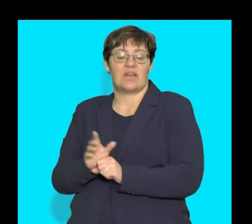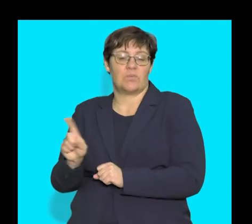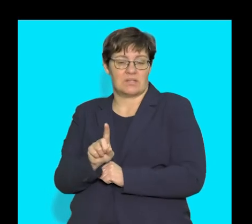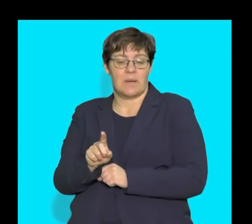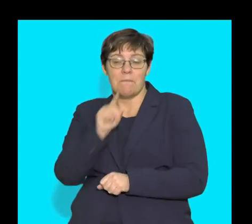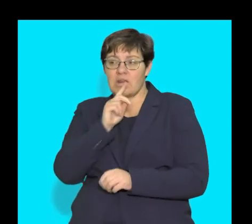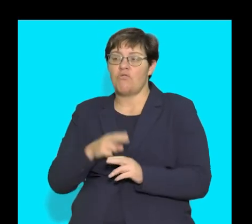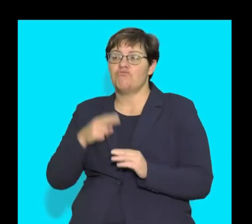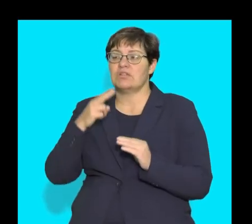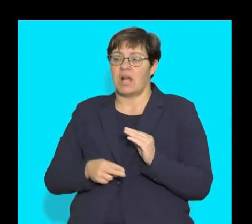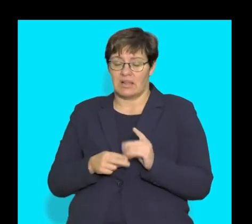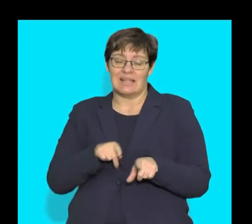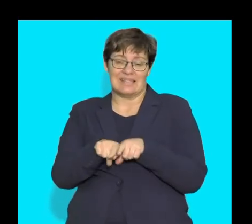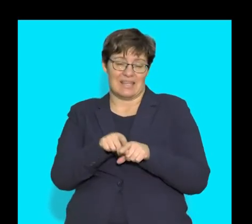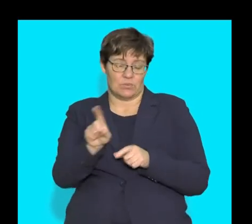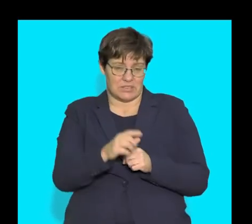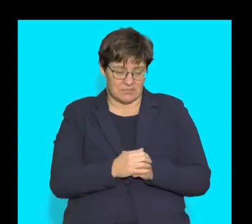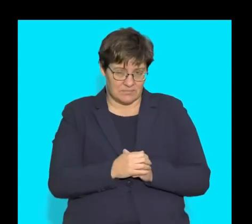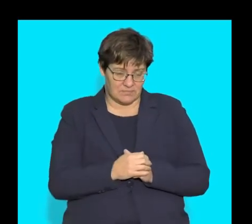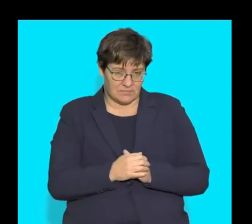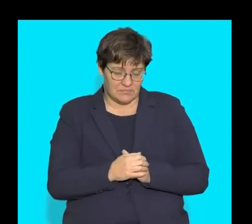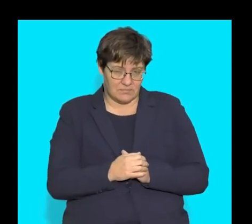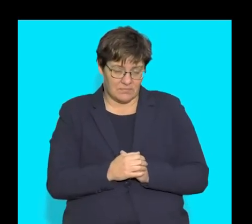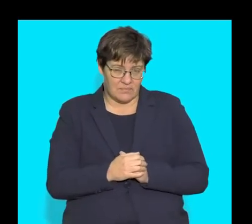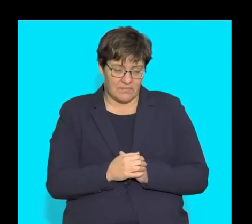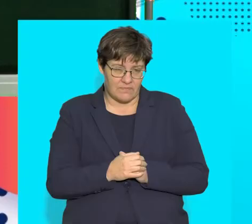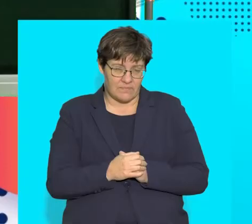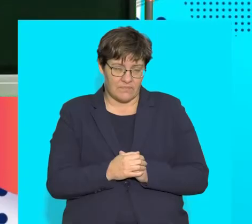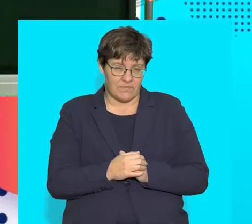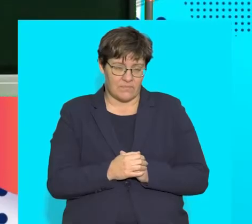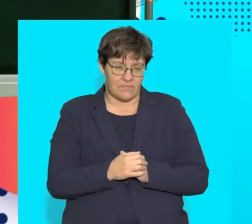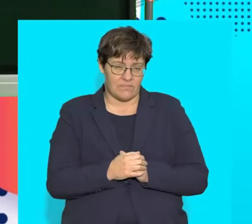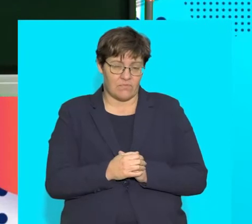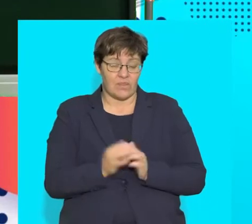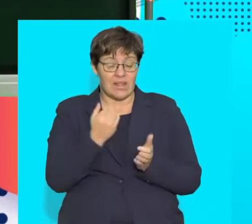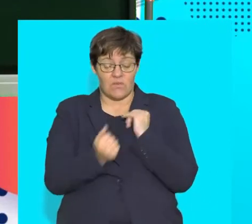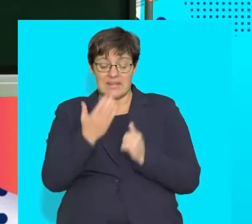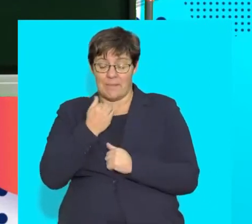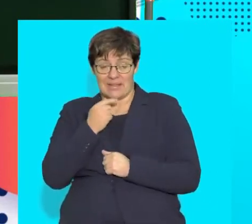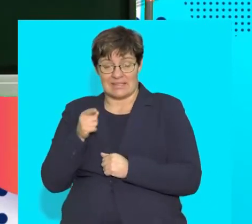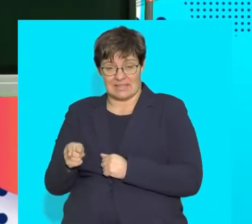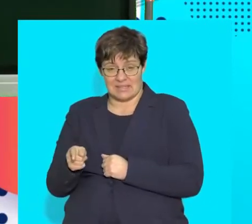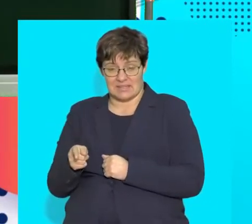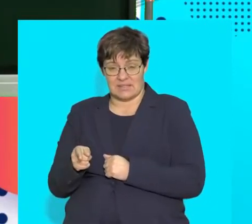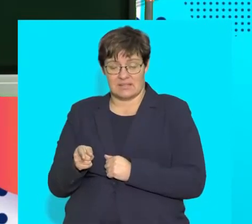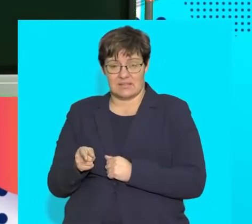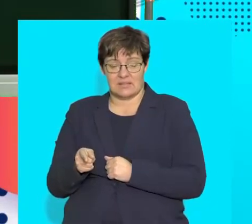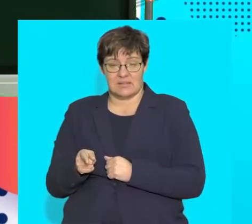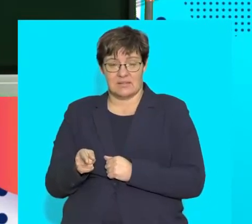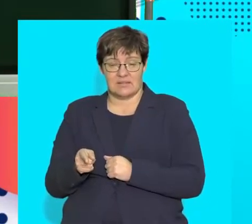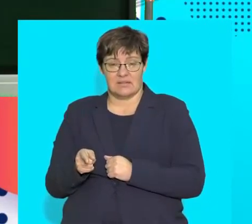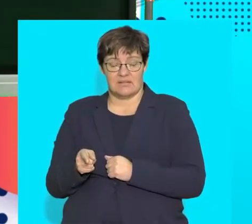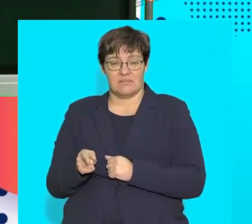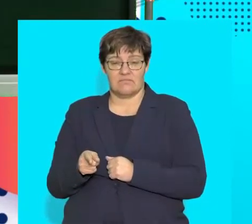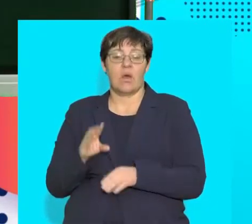on the results of the test? So guys, remember that an individual that is diabetic has a